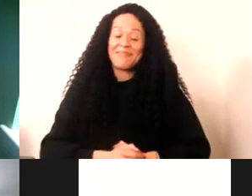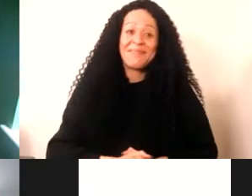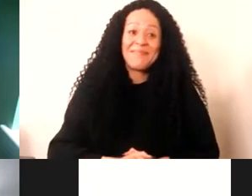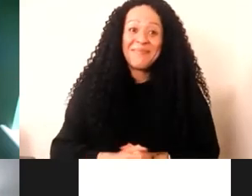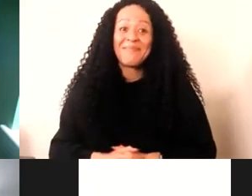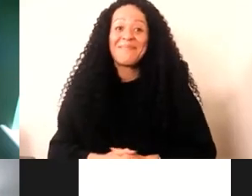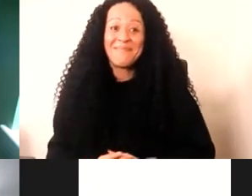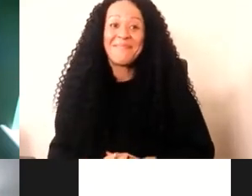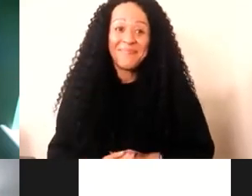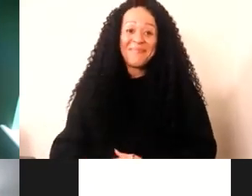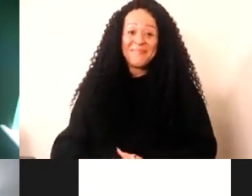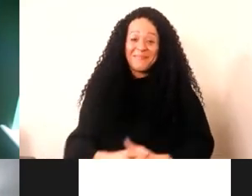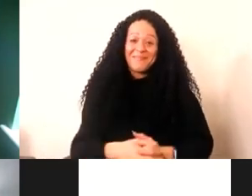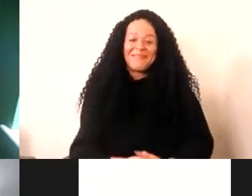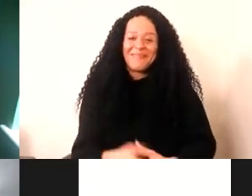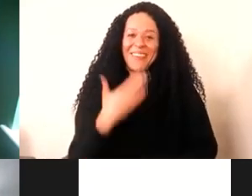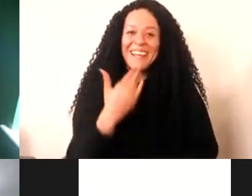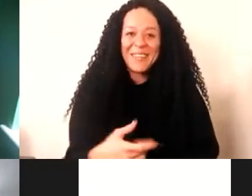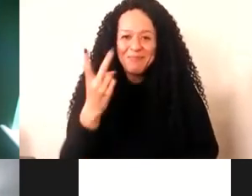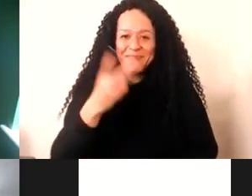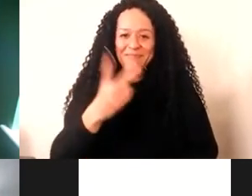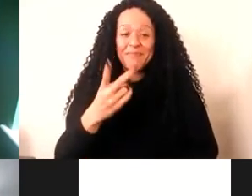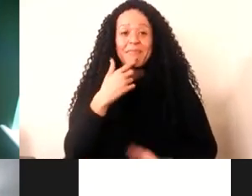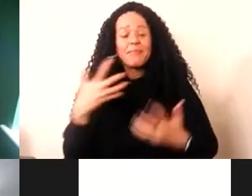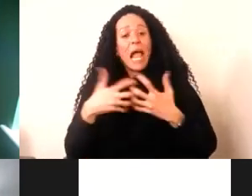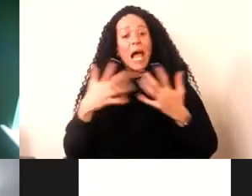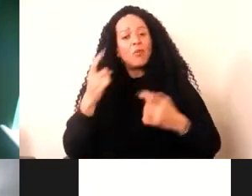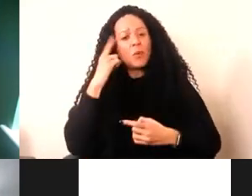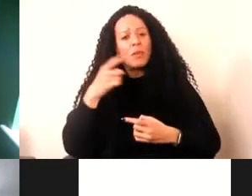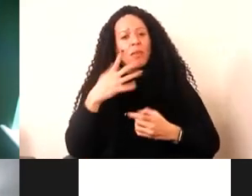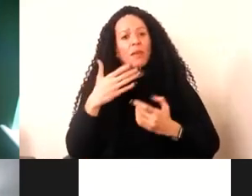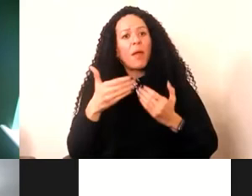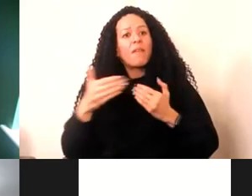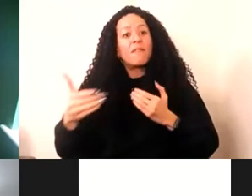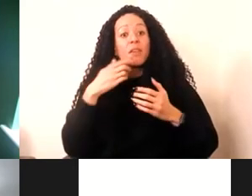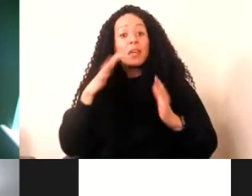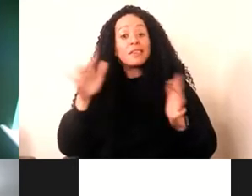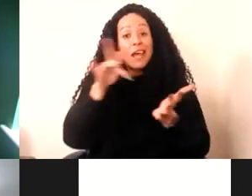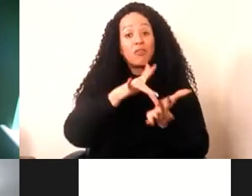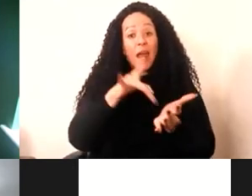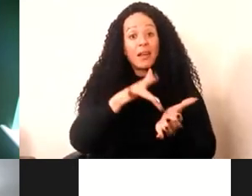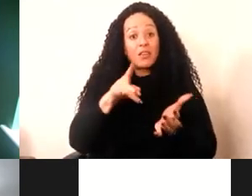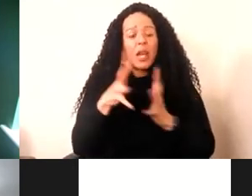appreciate I rushed. that's mine. How do you think the further decentralisation in Web 3 will affect the boundary,